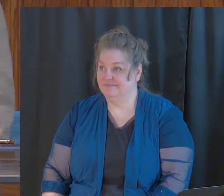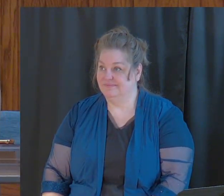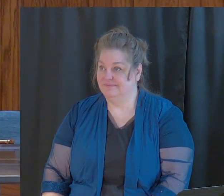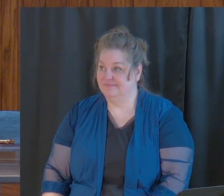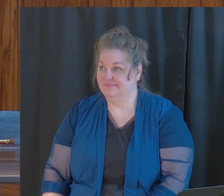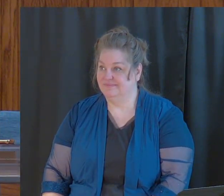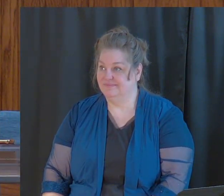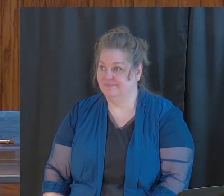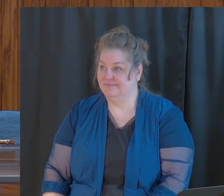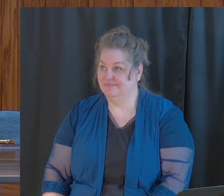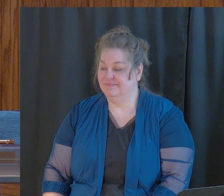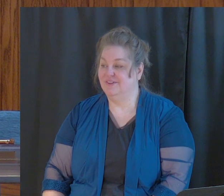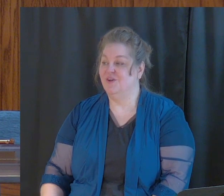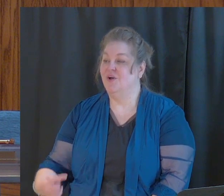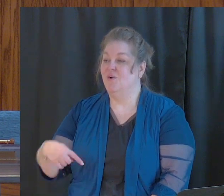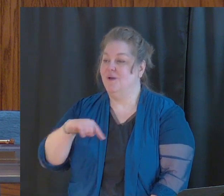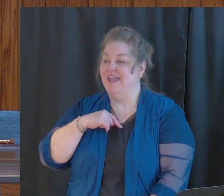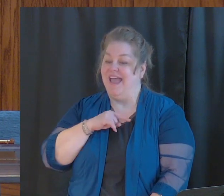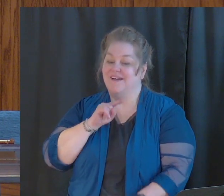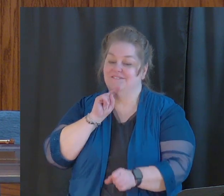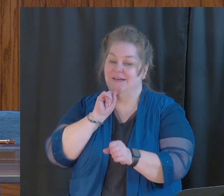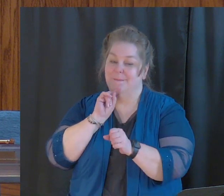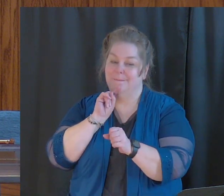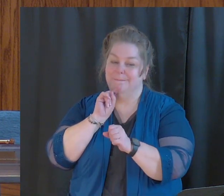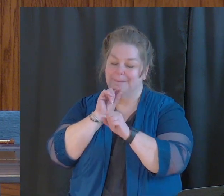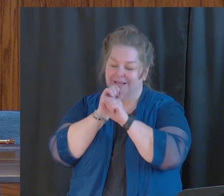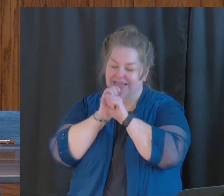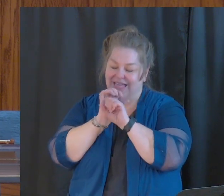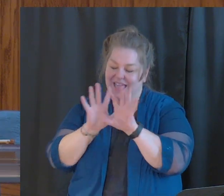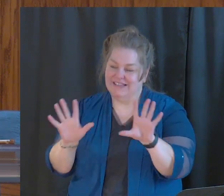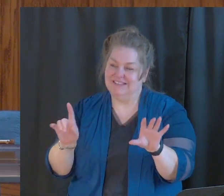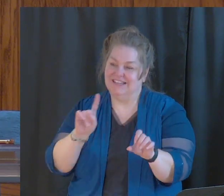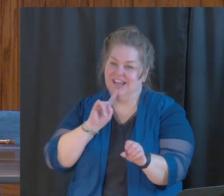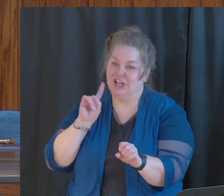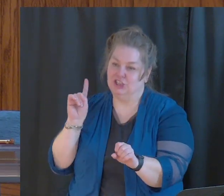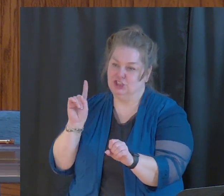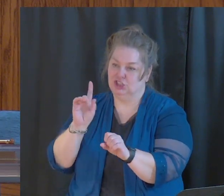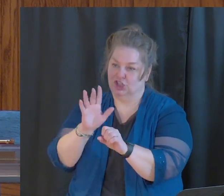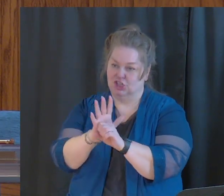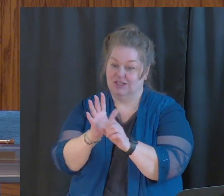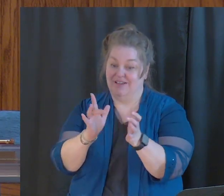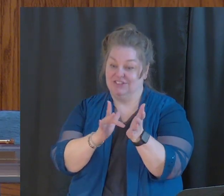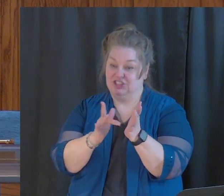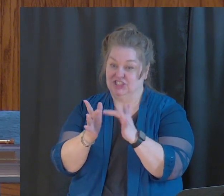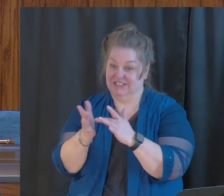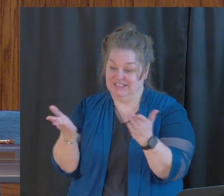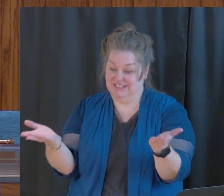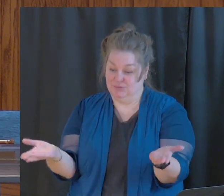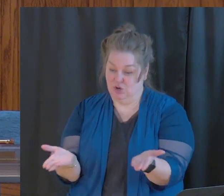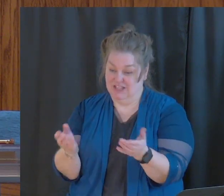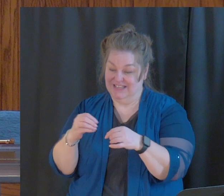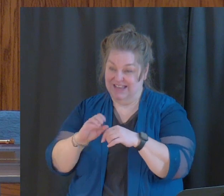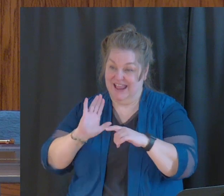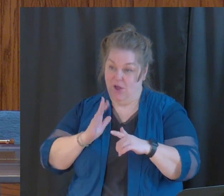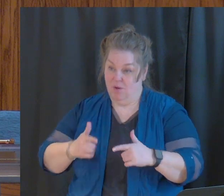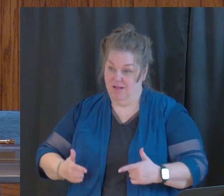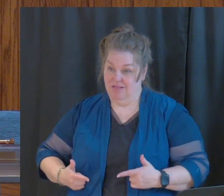We have the blessed assurance of Jesus' presence in our lives if we accept him into our lives.